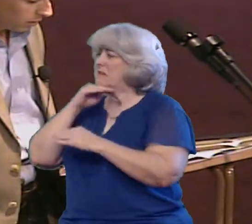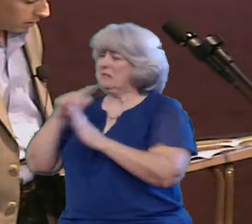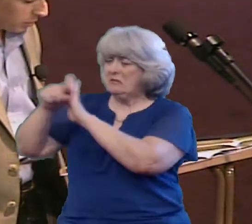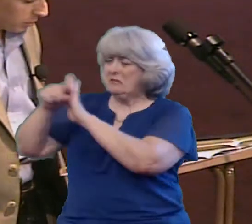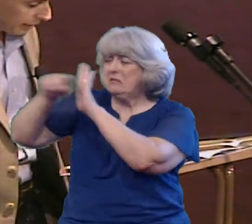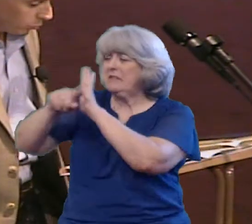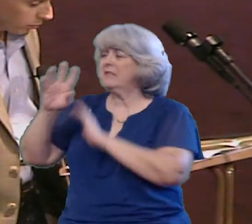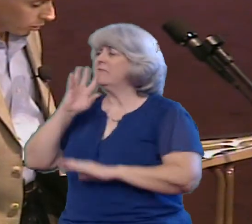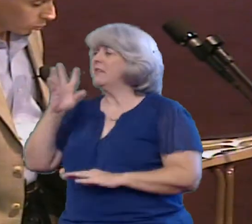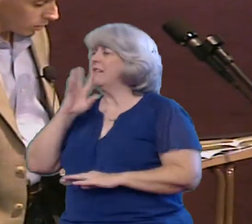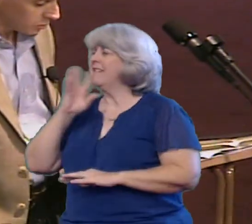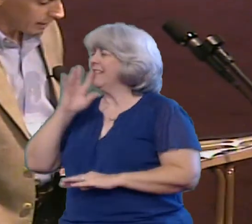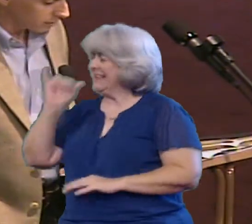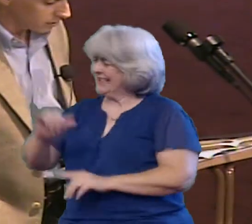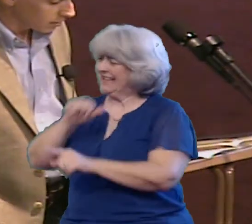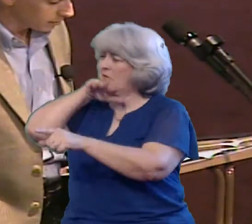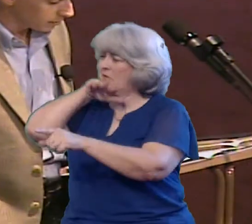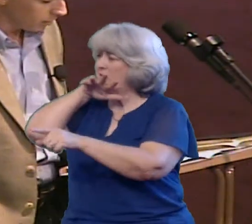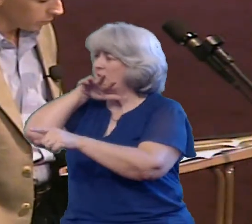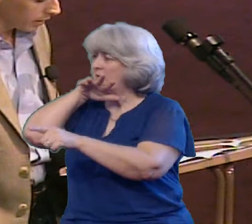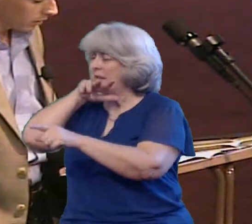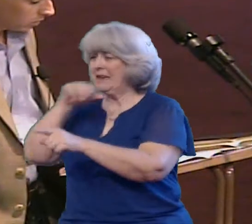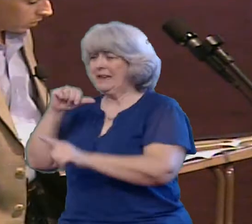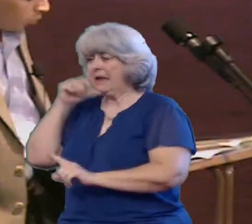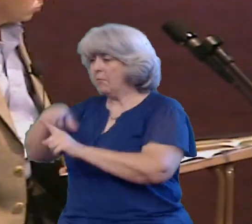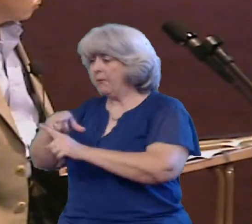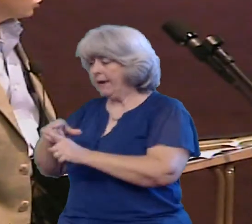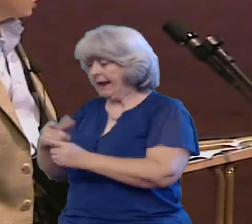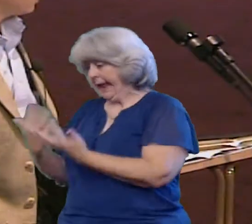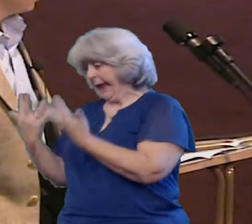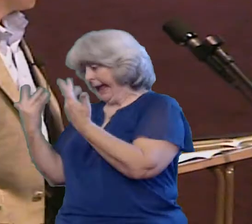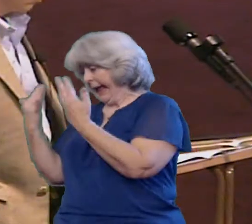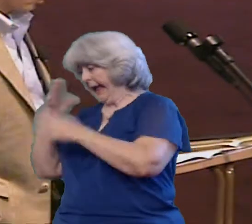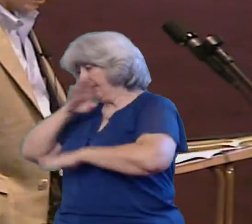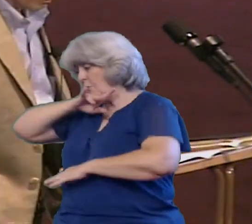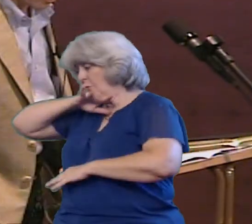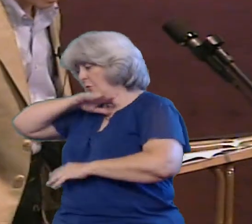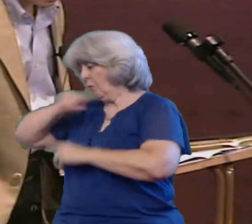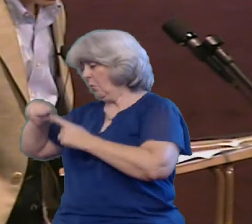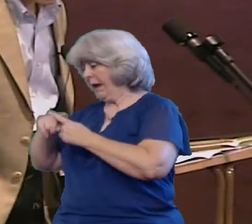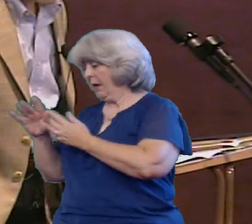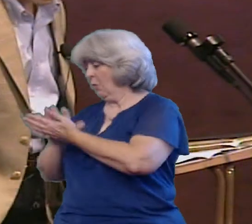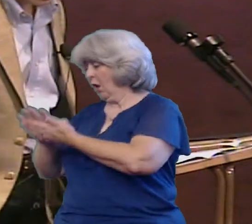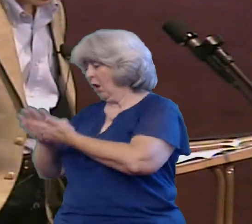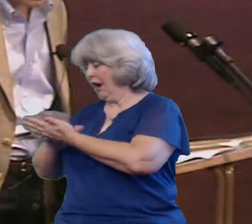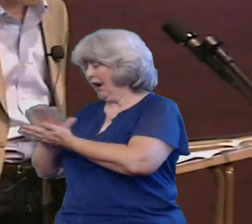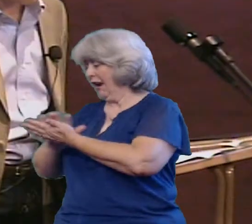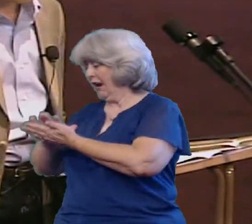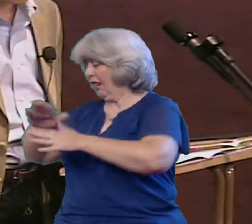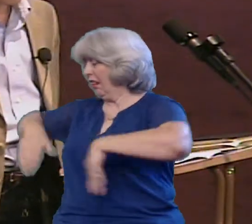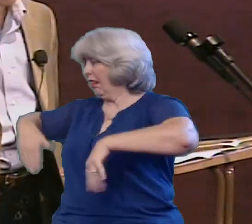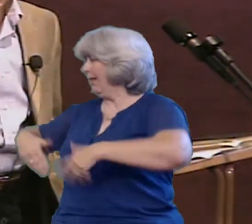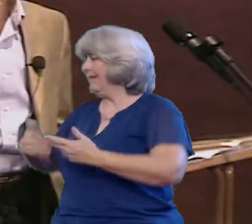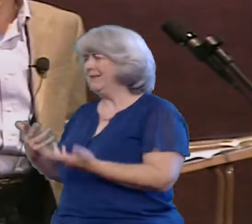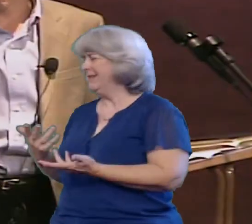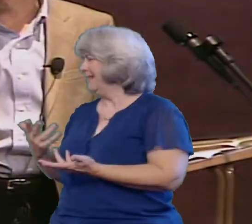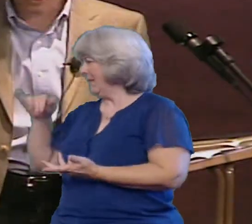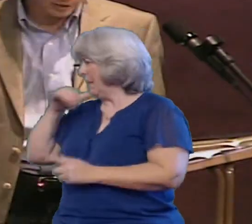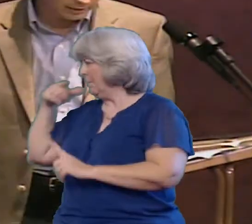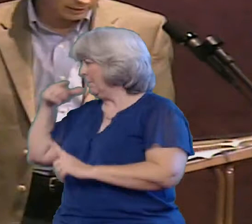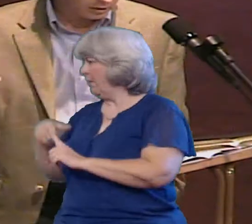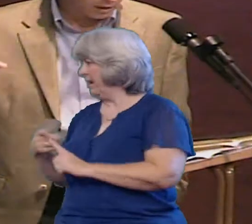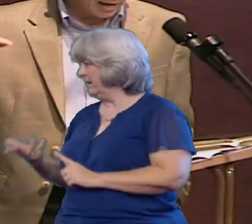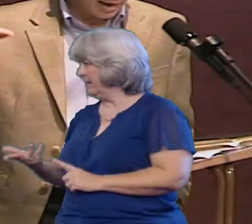But to eat with unwashed hands does not defile the man What does verse 18 tell us right there? It tells us that the things that